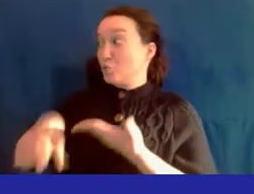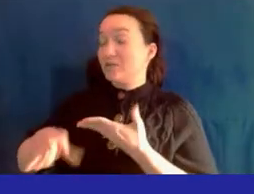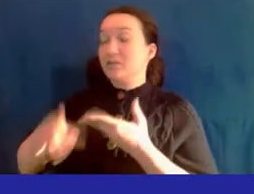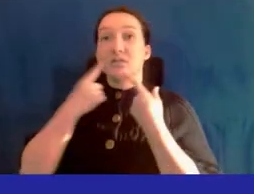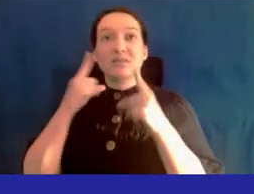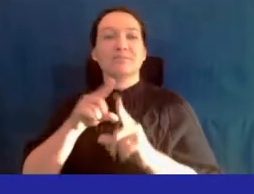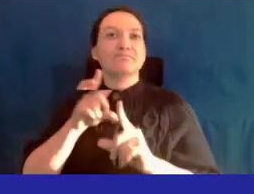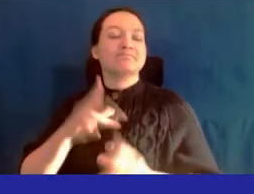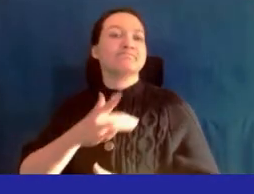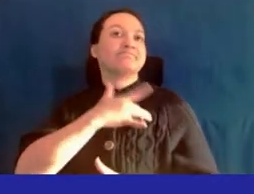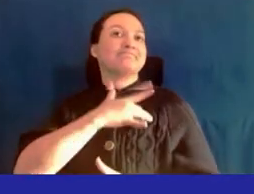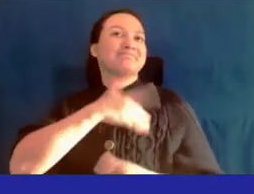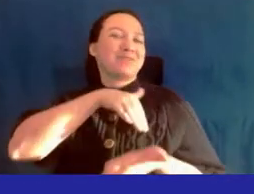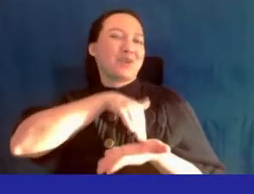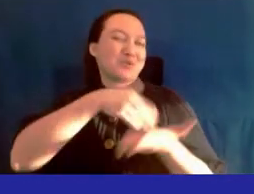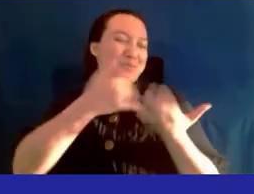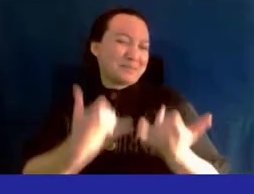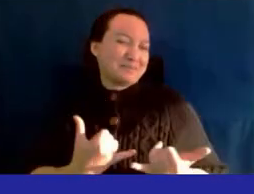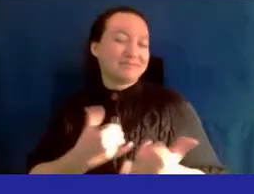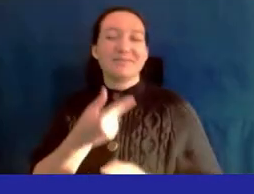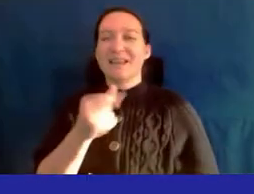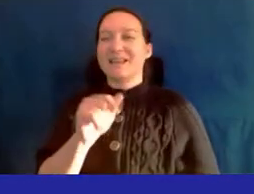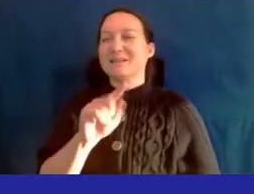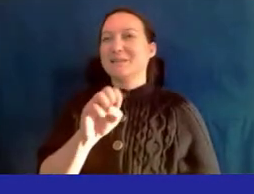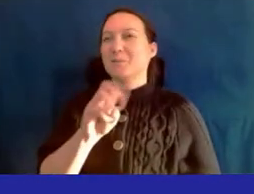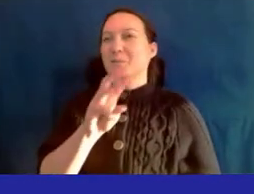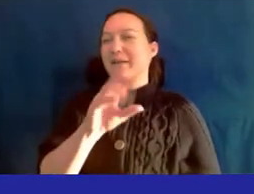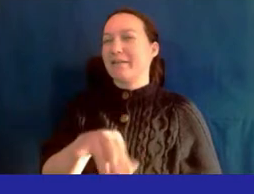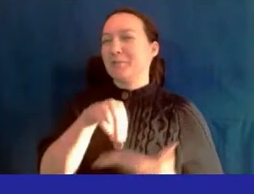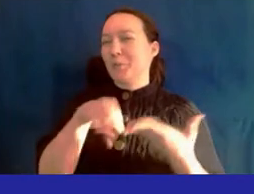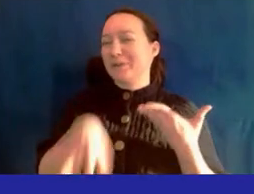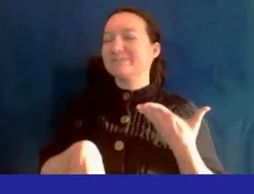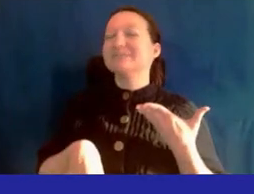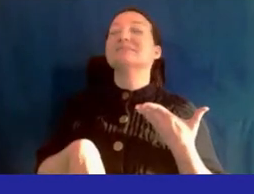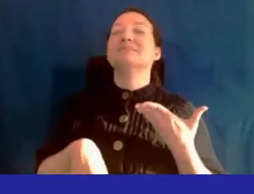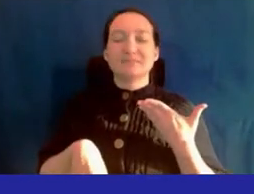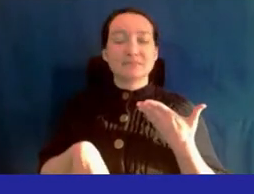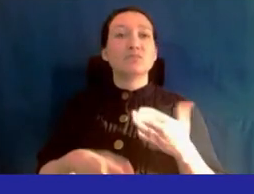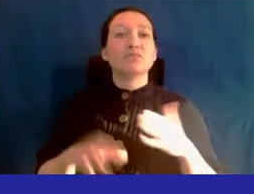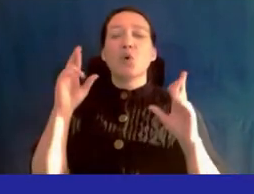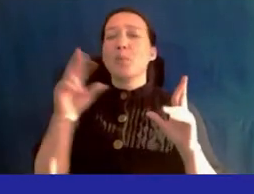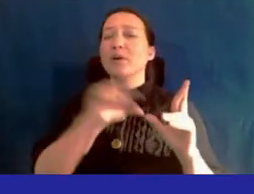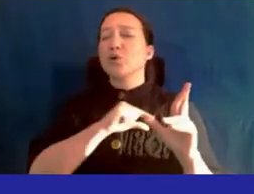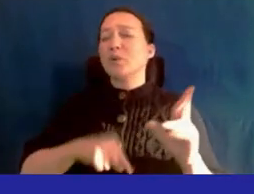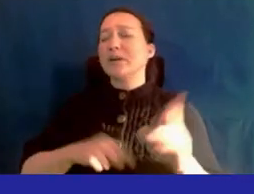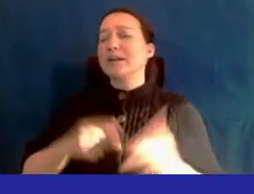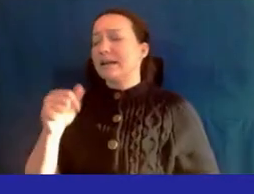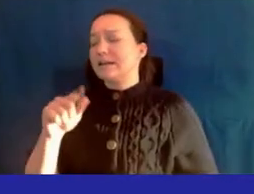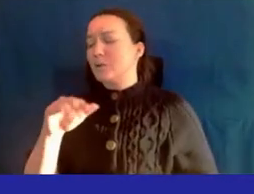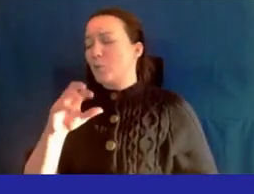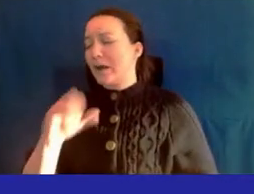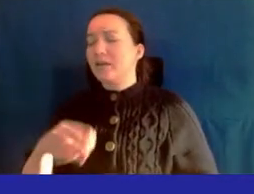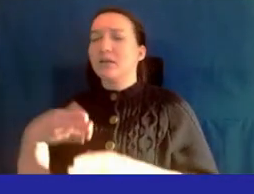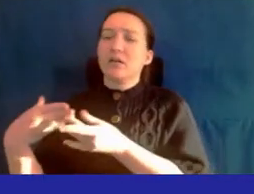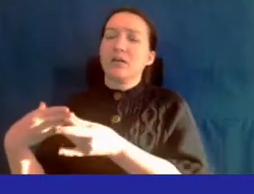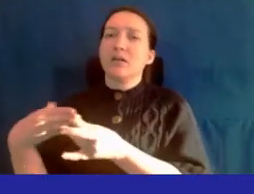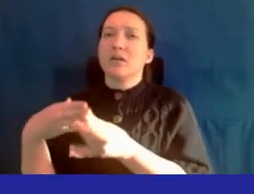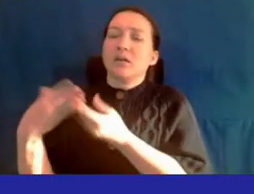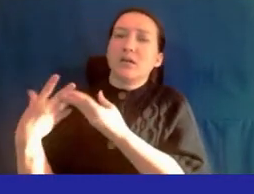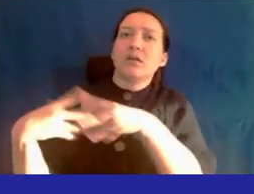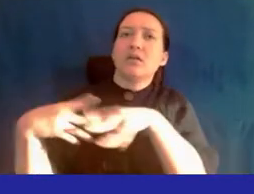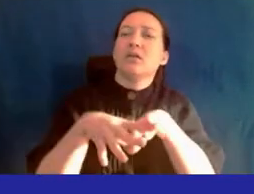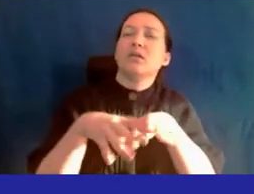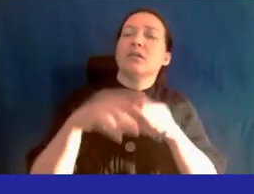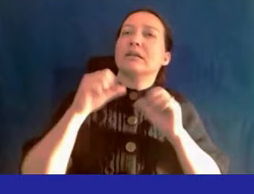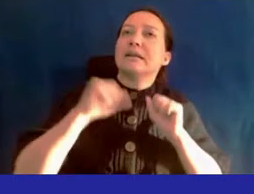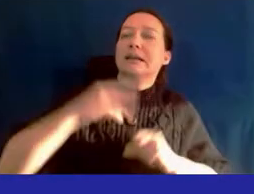become a renowned cardiologist a gateway student what we hope is to have queen's gateway be a feeder pathway for students to